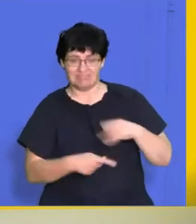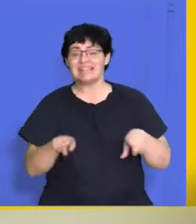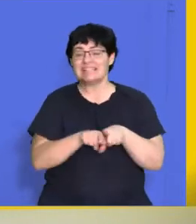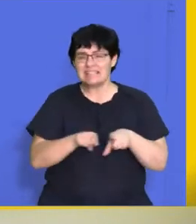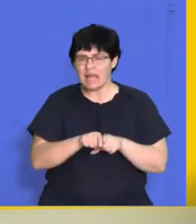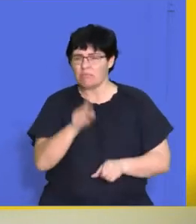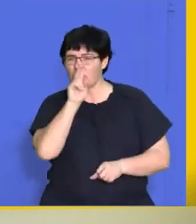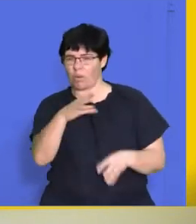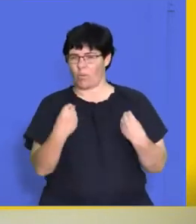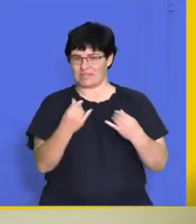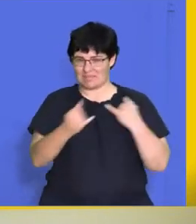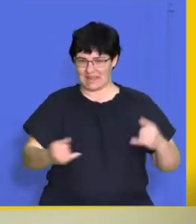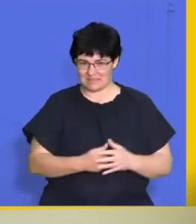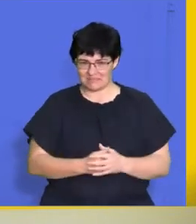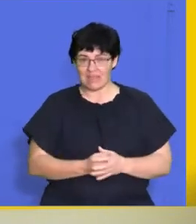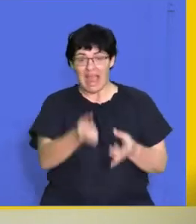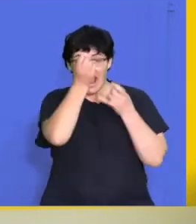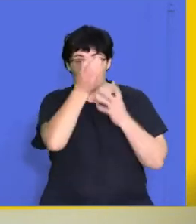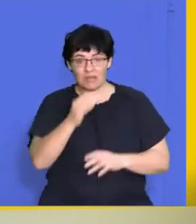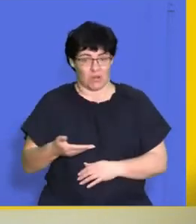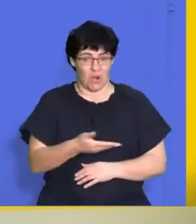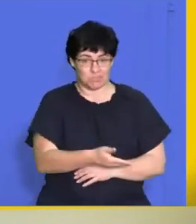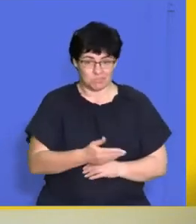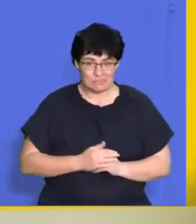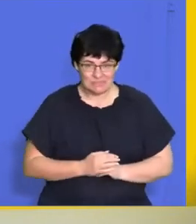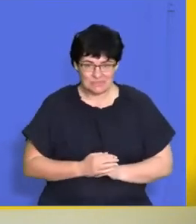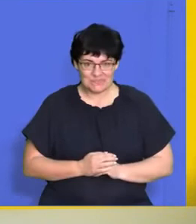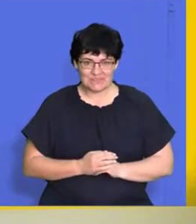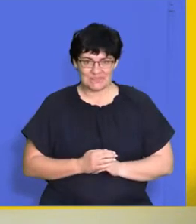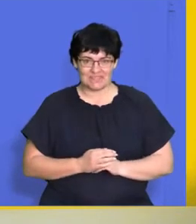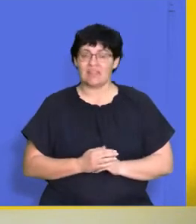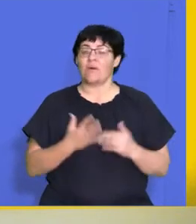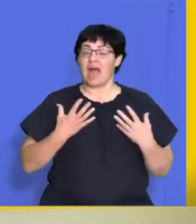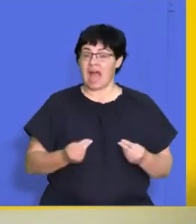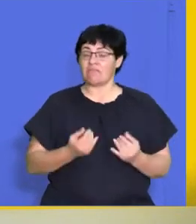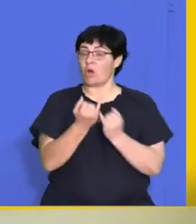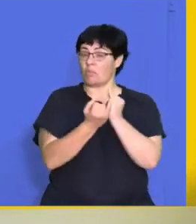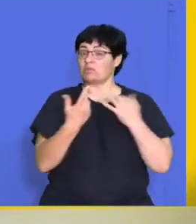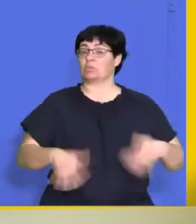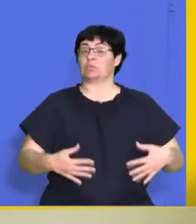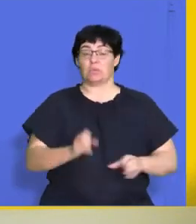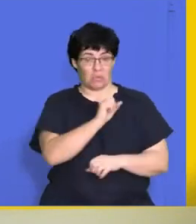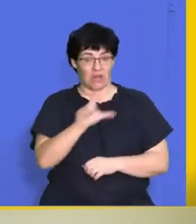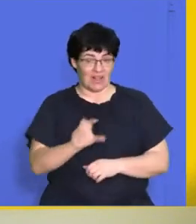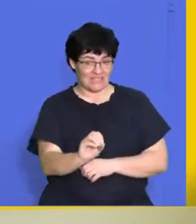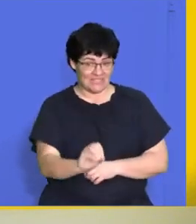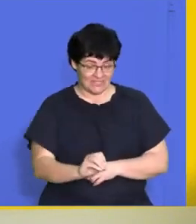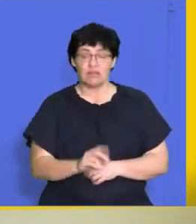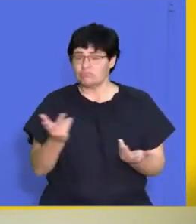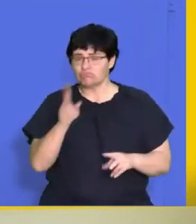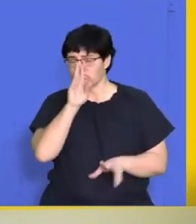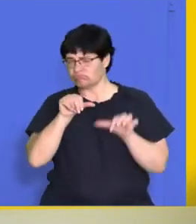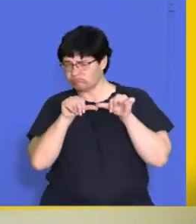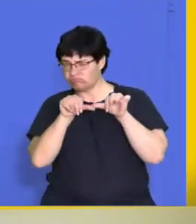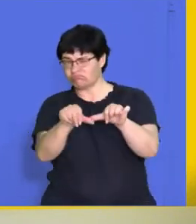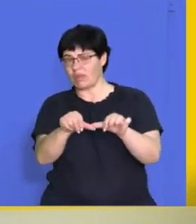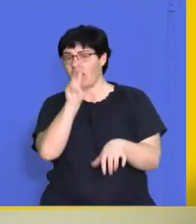as hit us up on our WhatsApp line. All of the details are on the screen. We've got a cool competition going on for you guys, so please stay